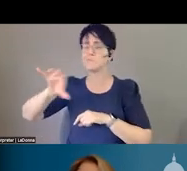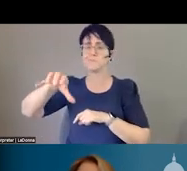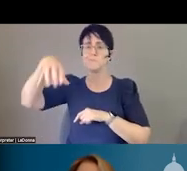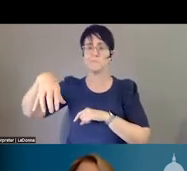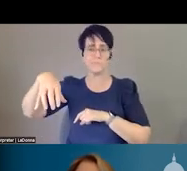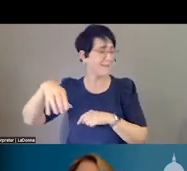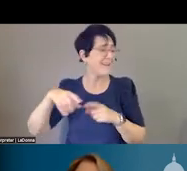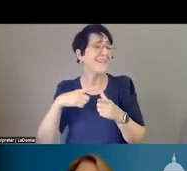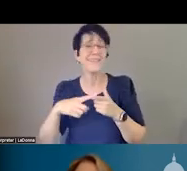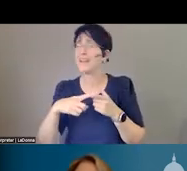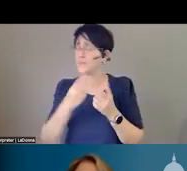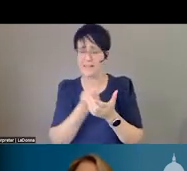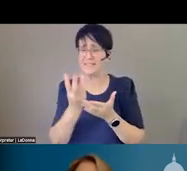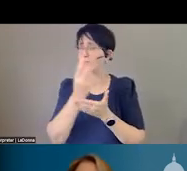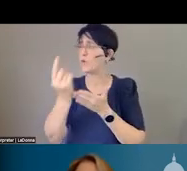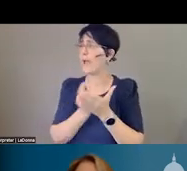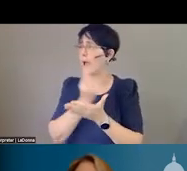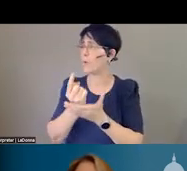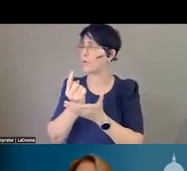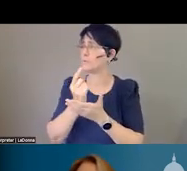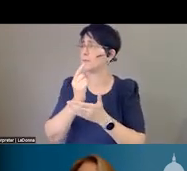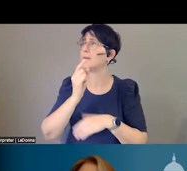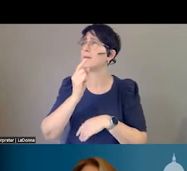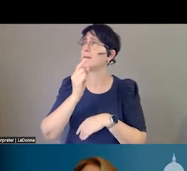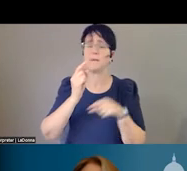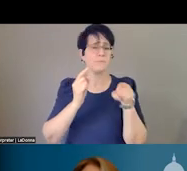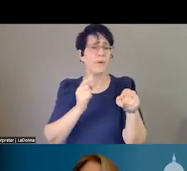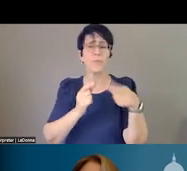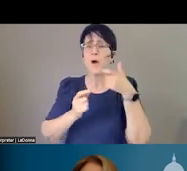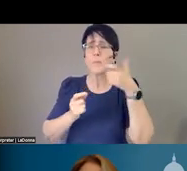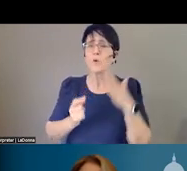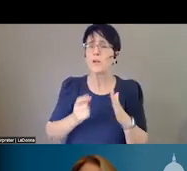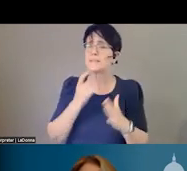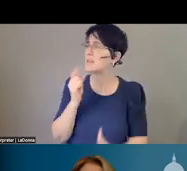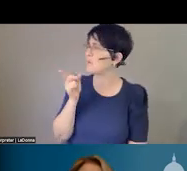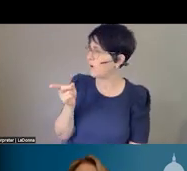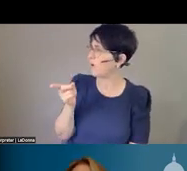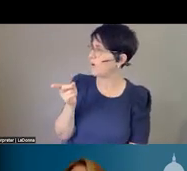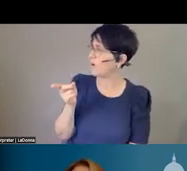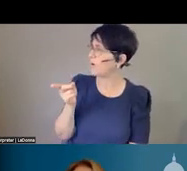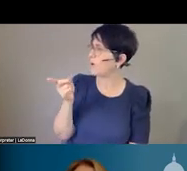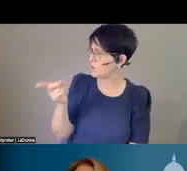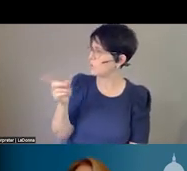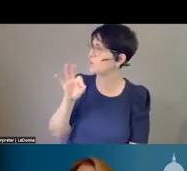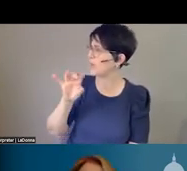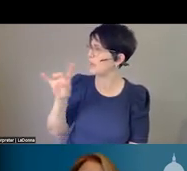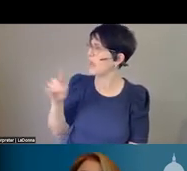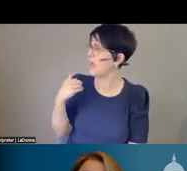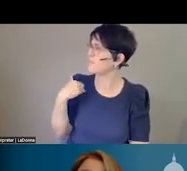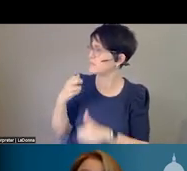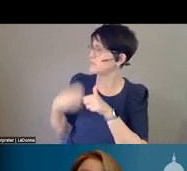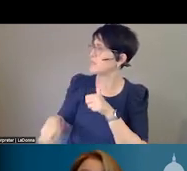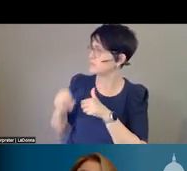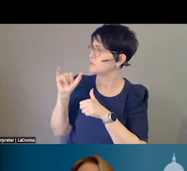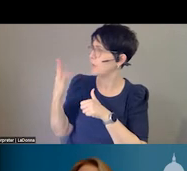one of the 911 operators said to 988 staff, they said, you have really tough jobs. And 988 is like, well, so